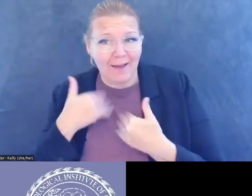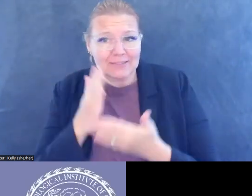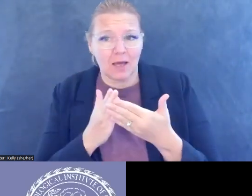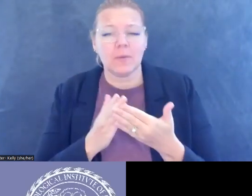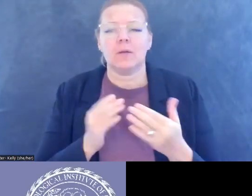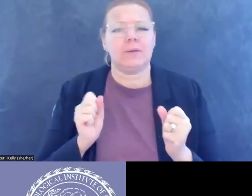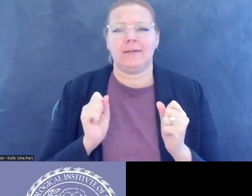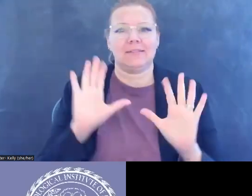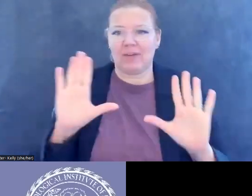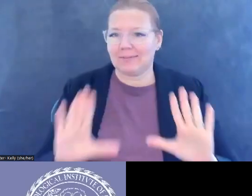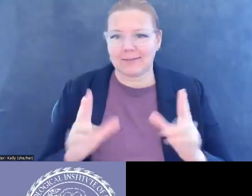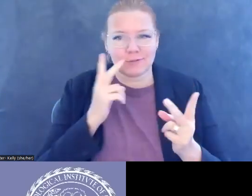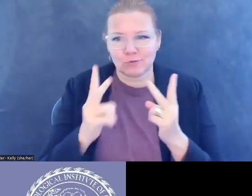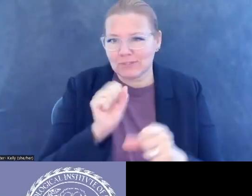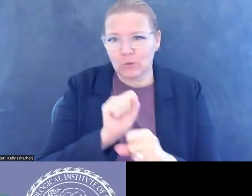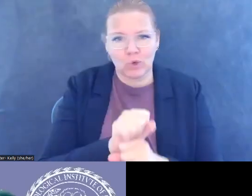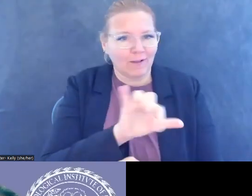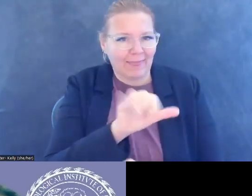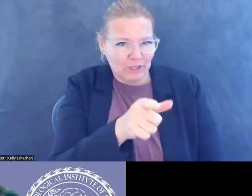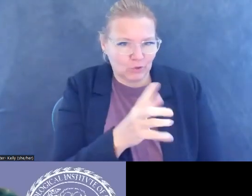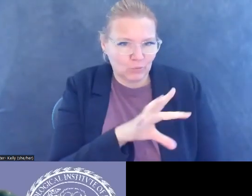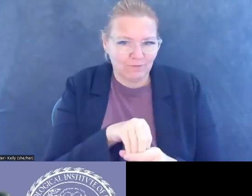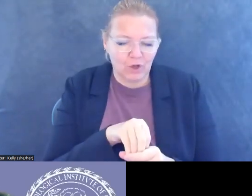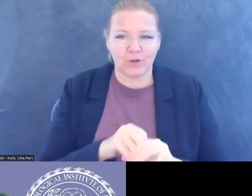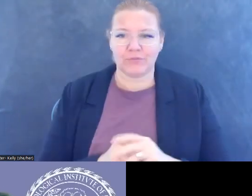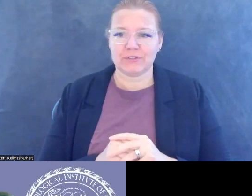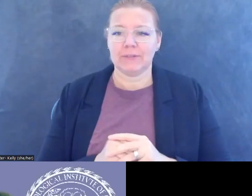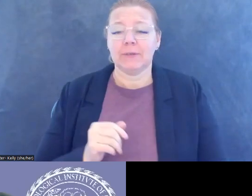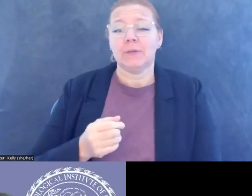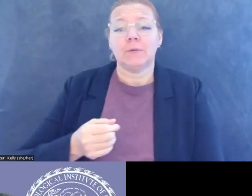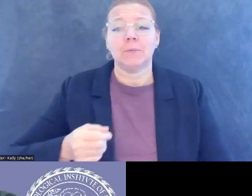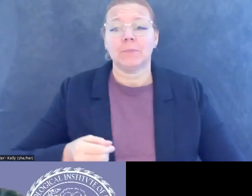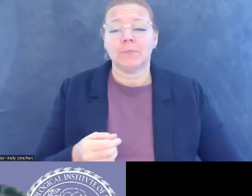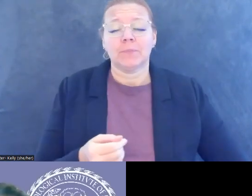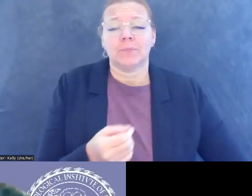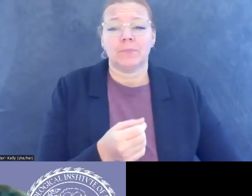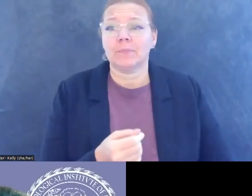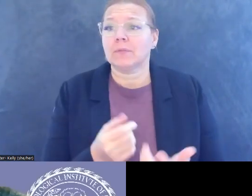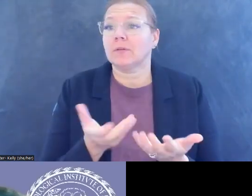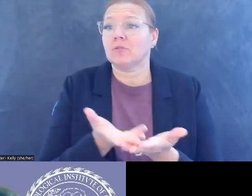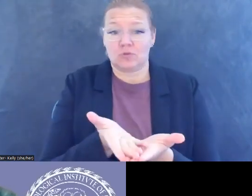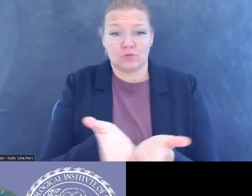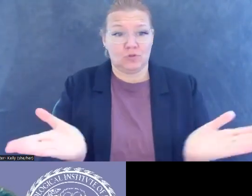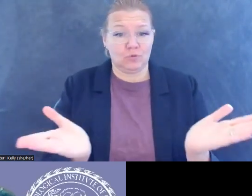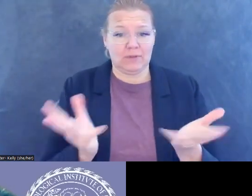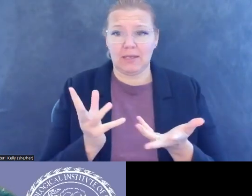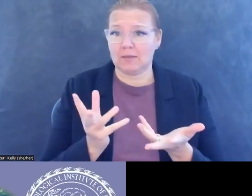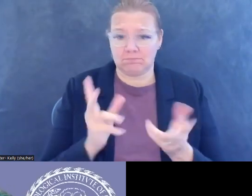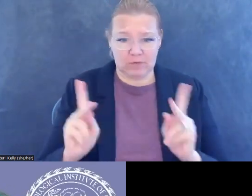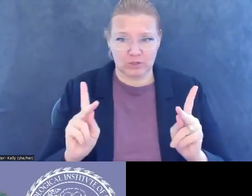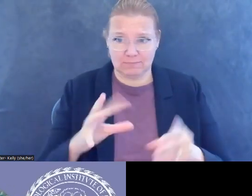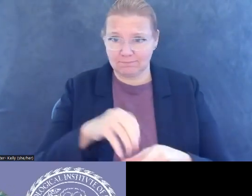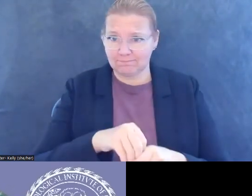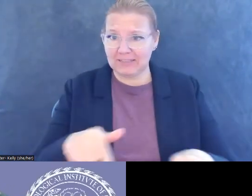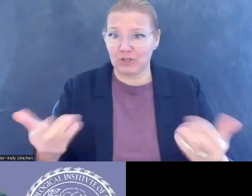folks like you are doing in this case. To the participants, feel free to